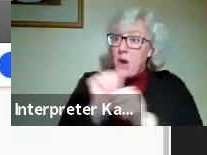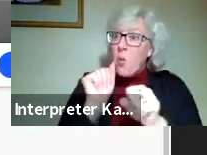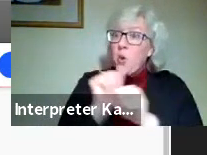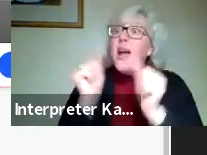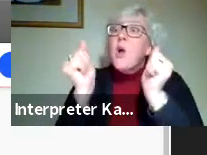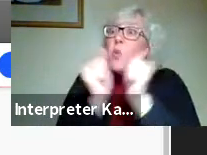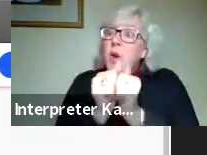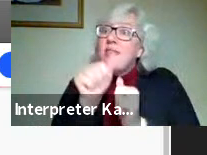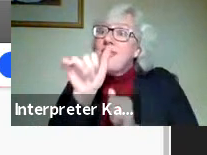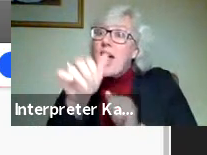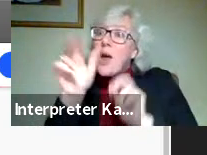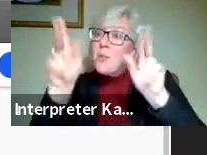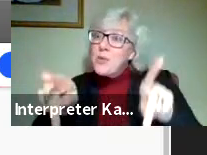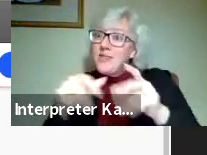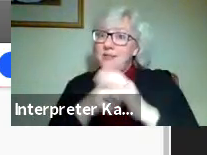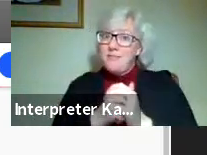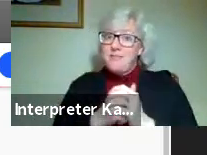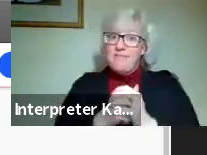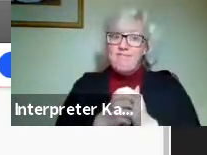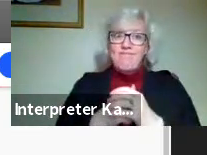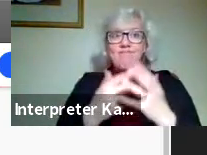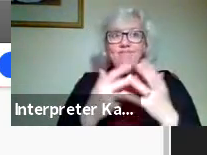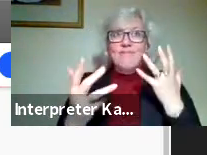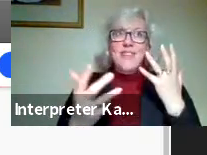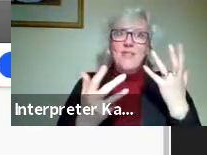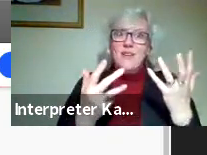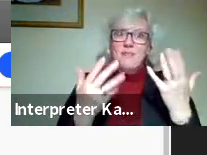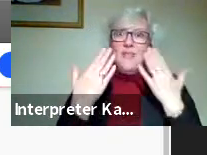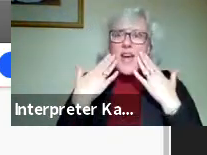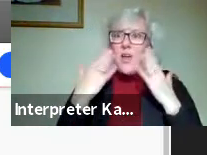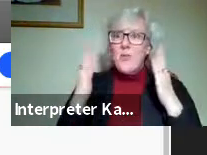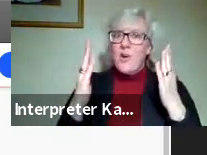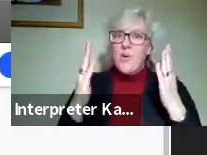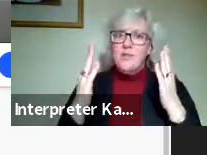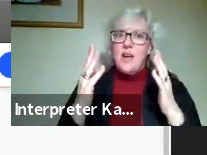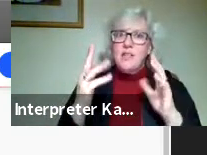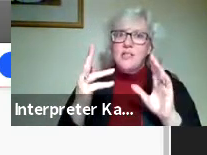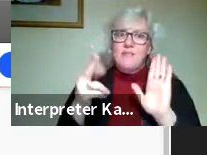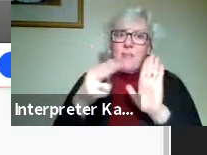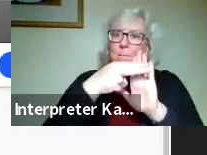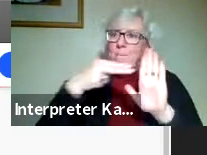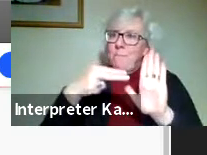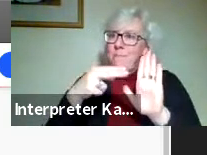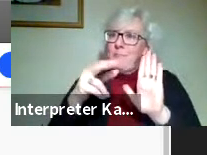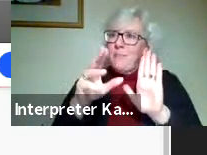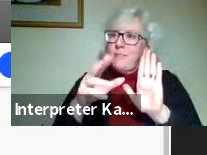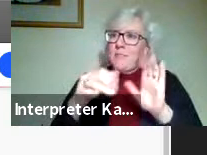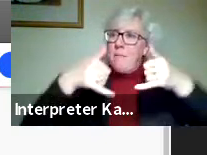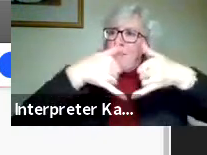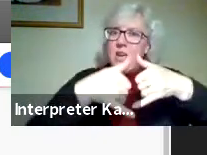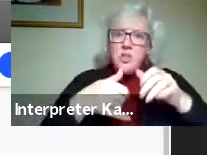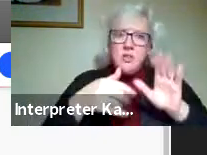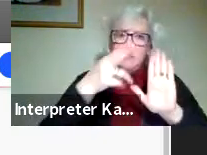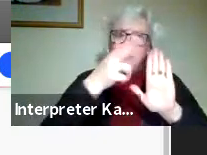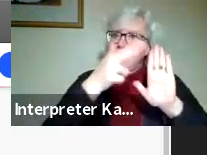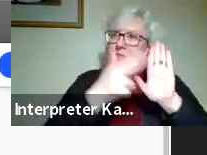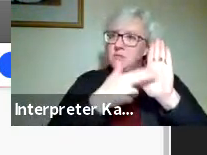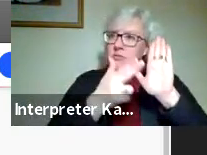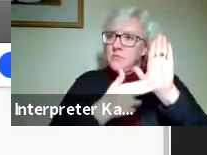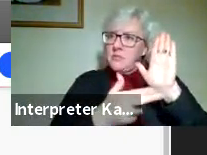with the designer. They've got sort of, I don't know, I guess I'd call these badges or badging for the different types of